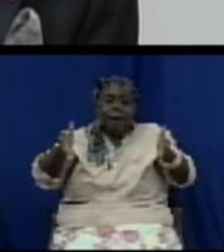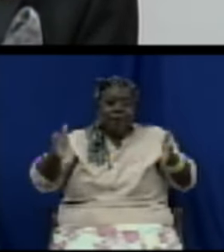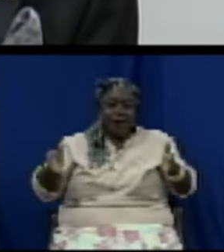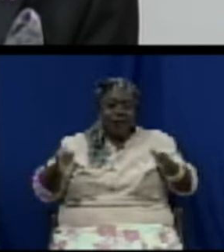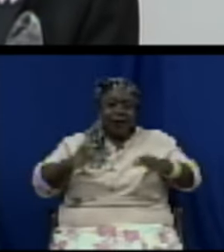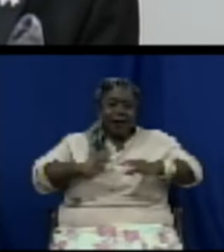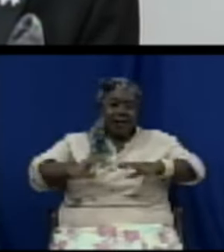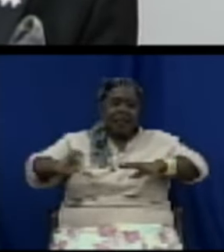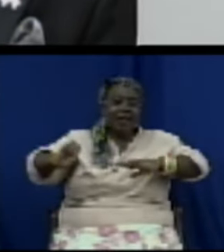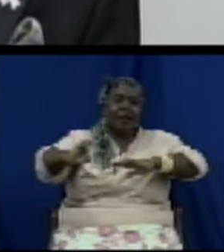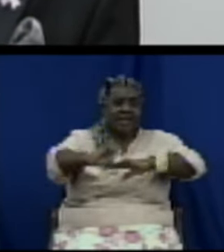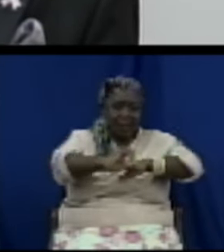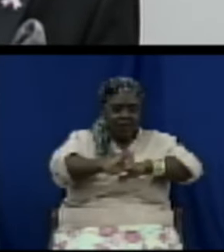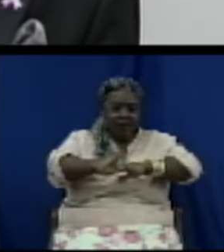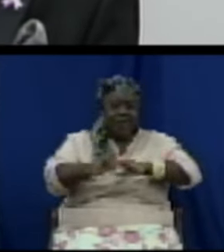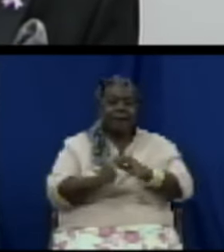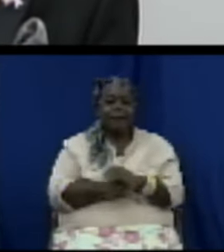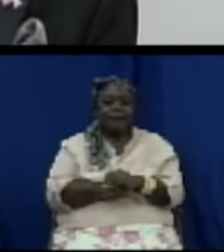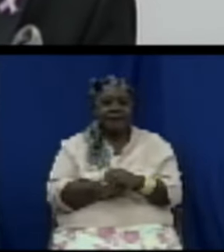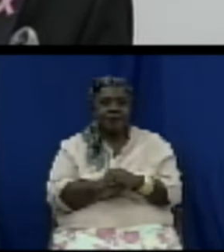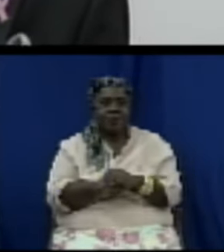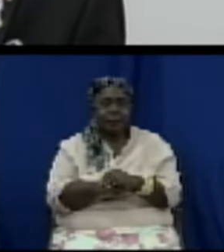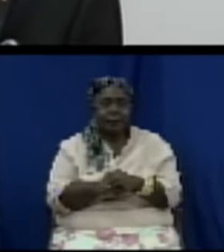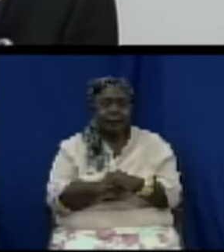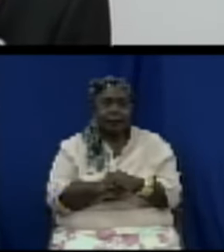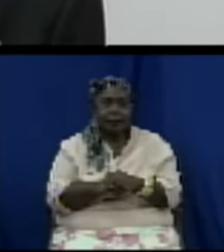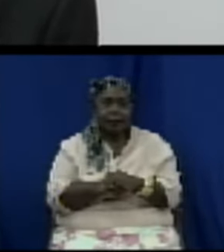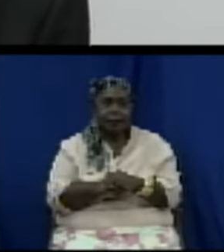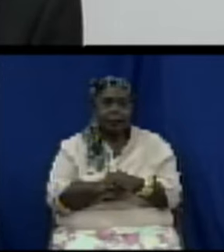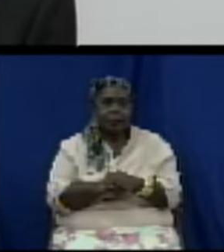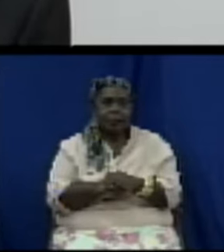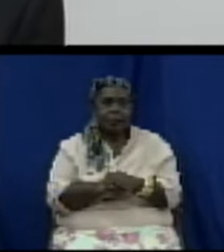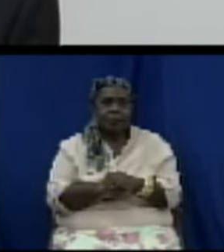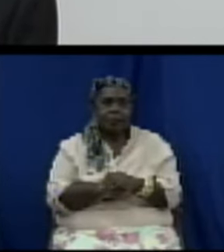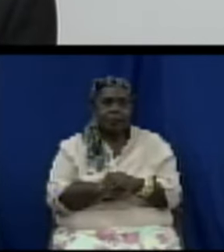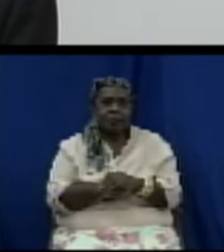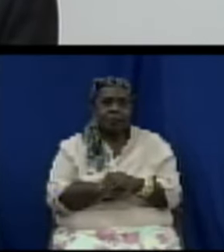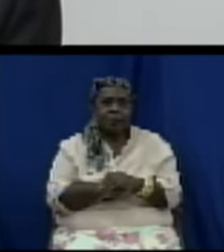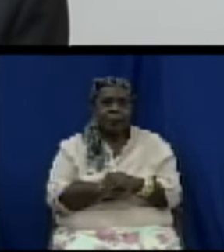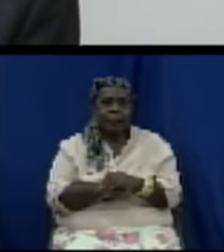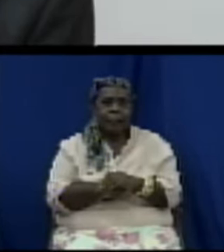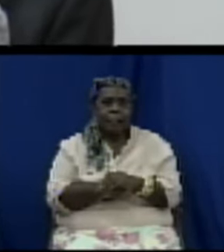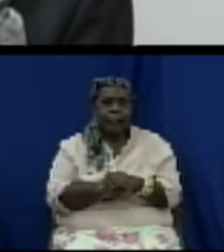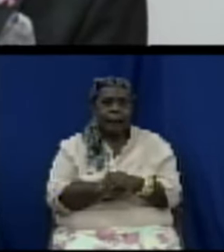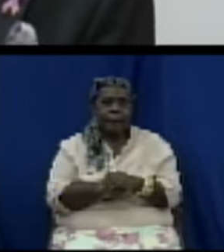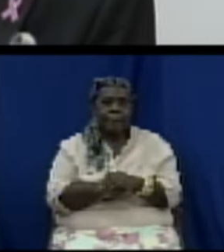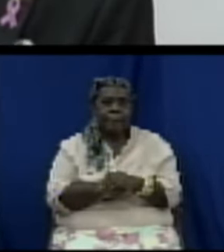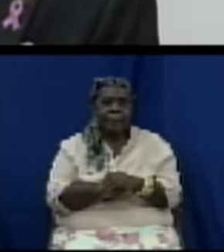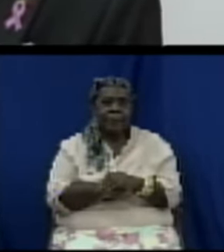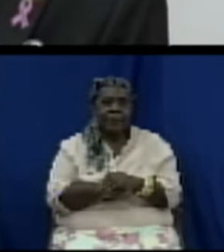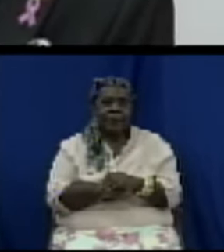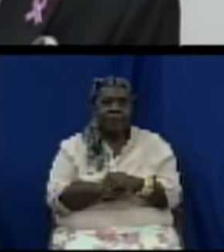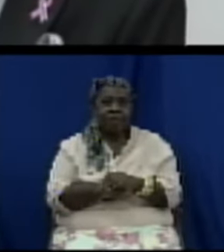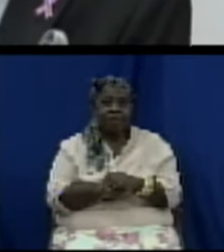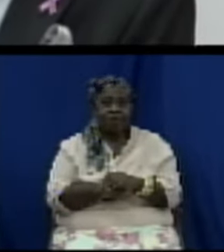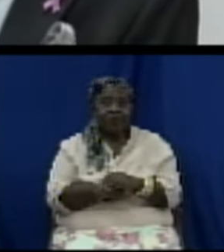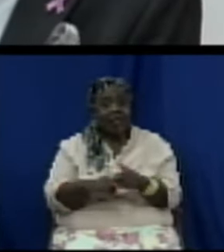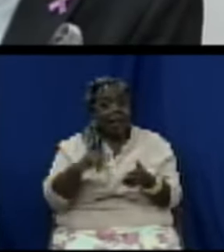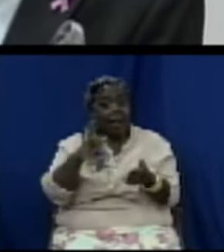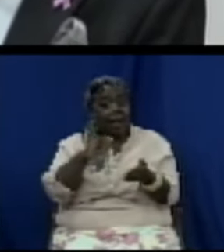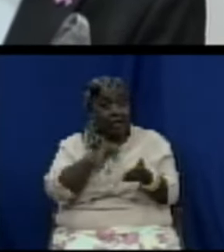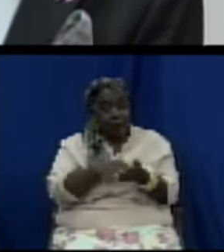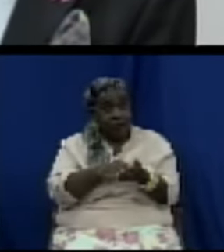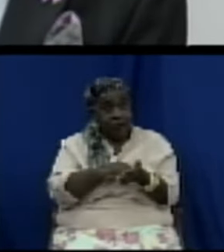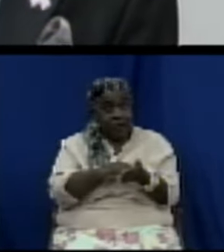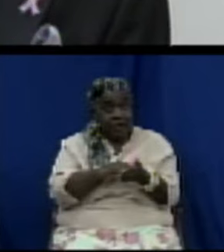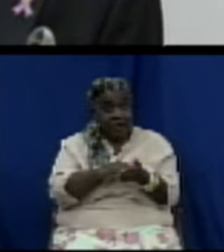region and this model legislation has been further tailored to